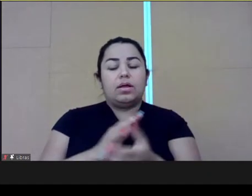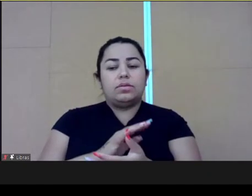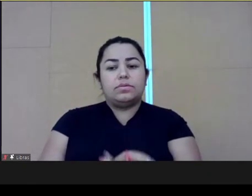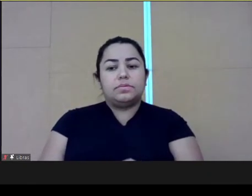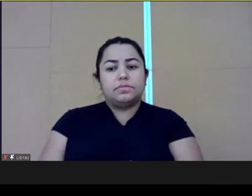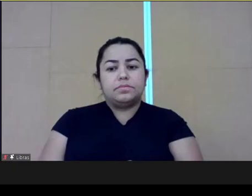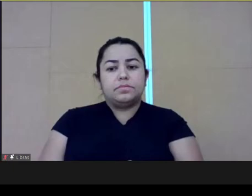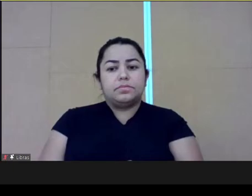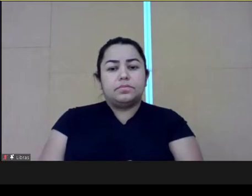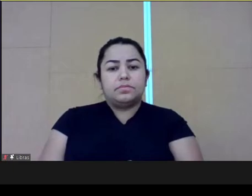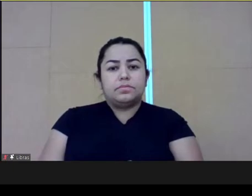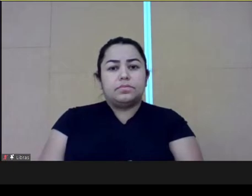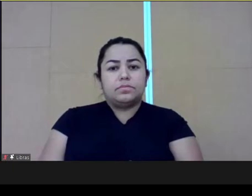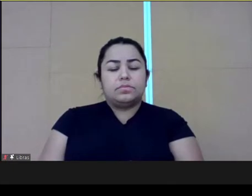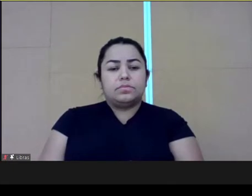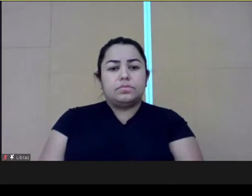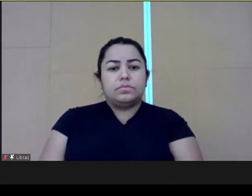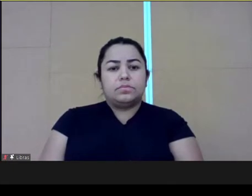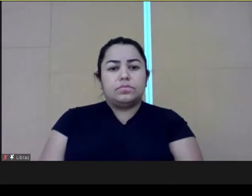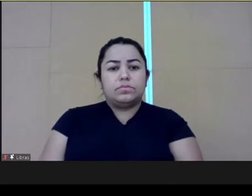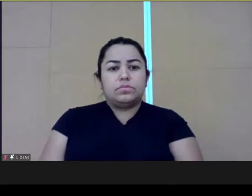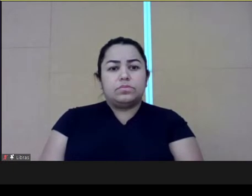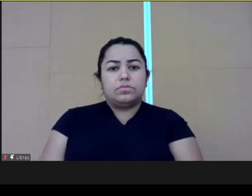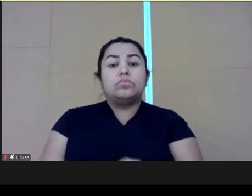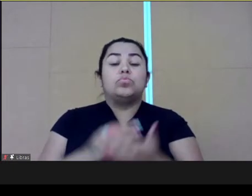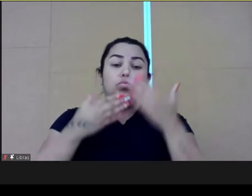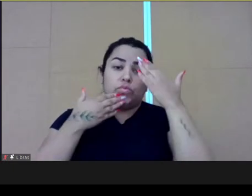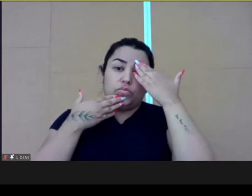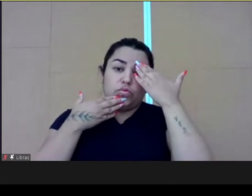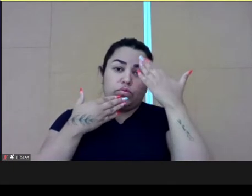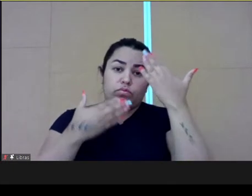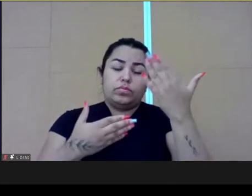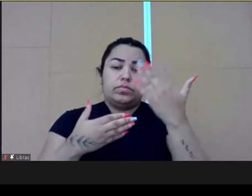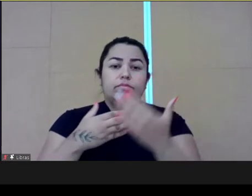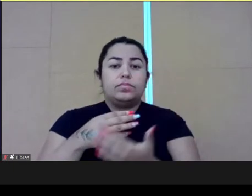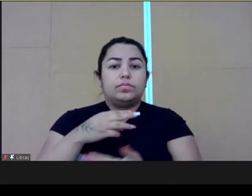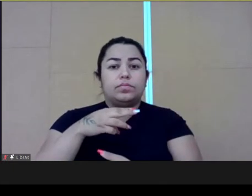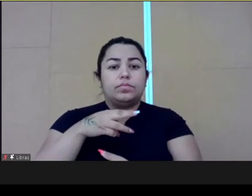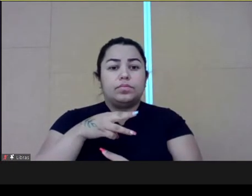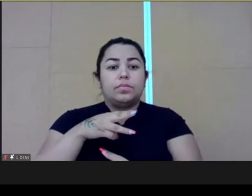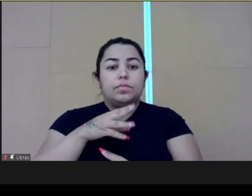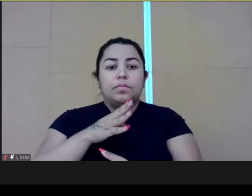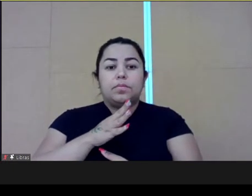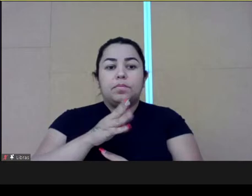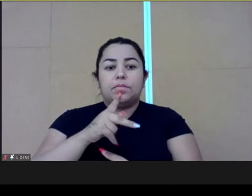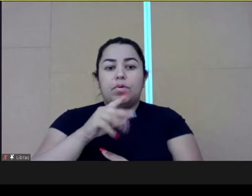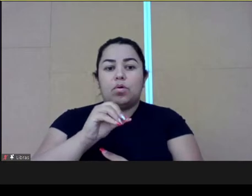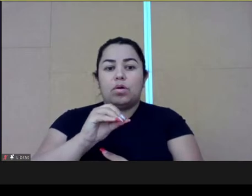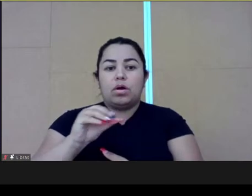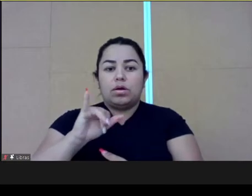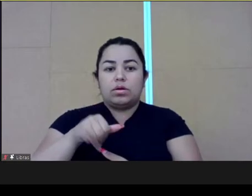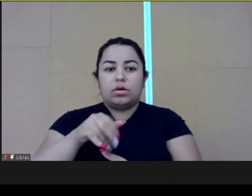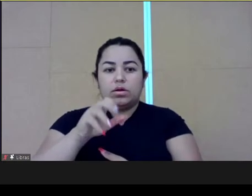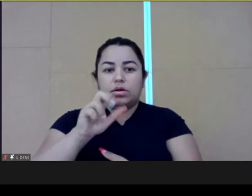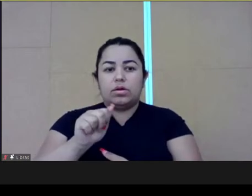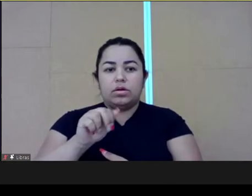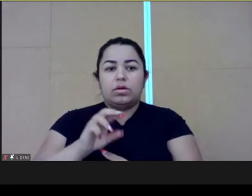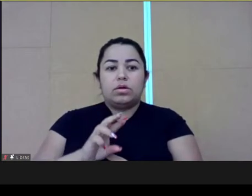your ability. Thank you, Monica. Thank you, Diogo,